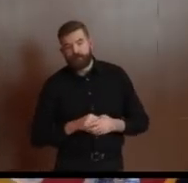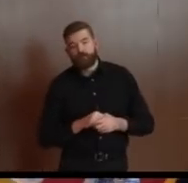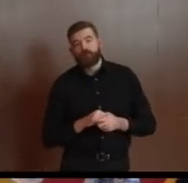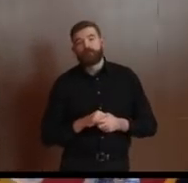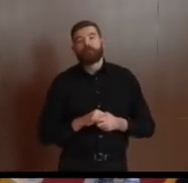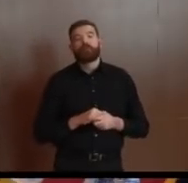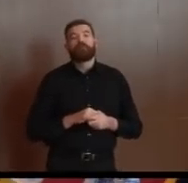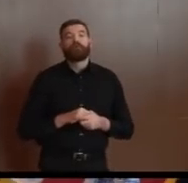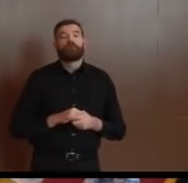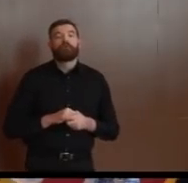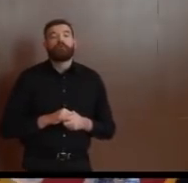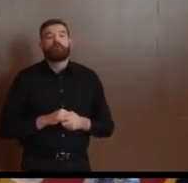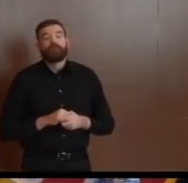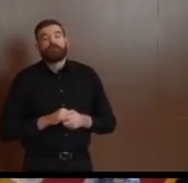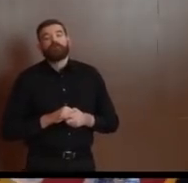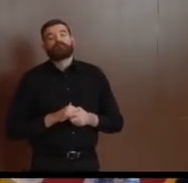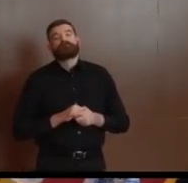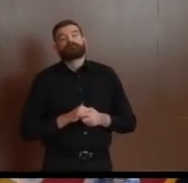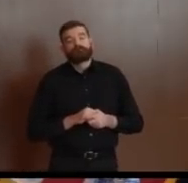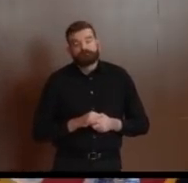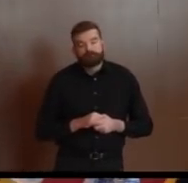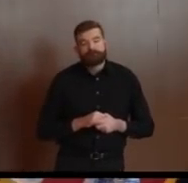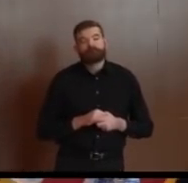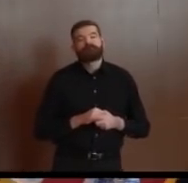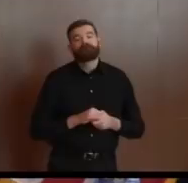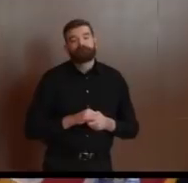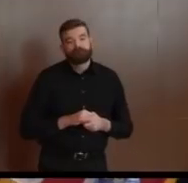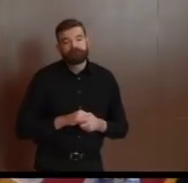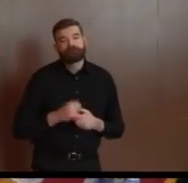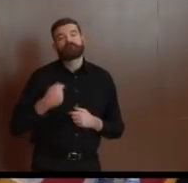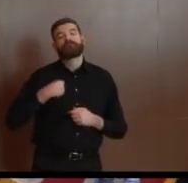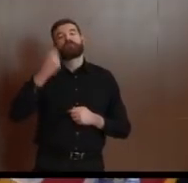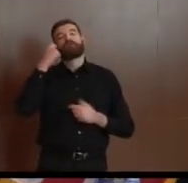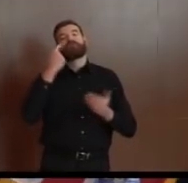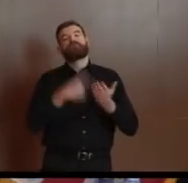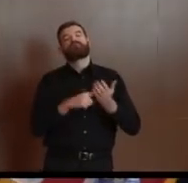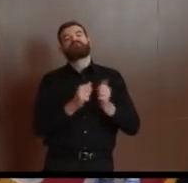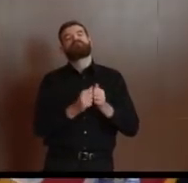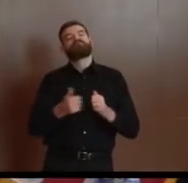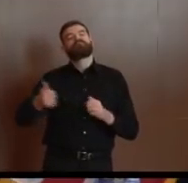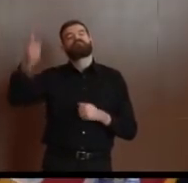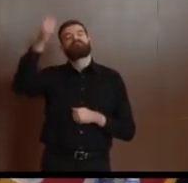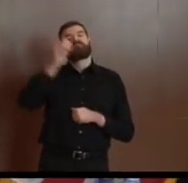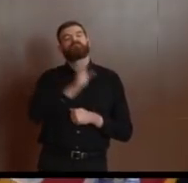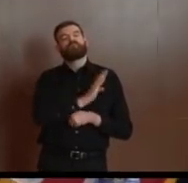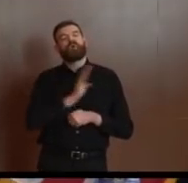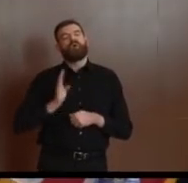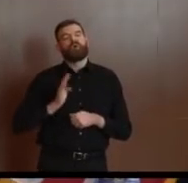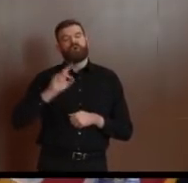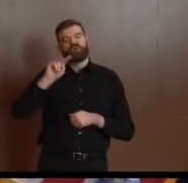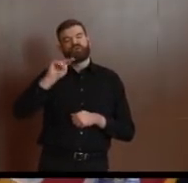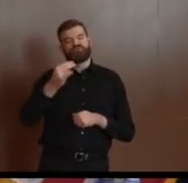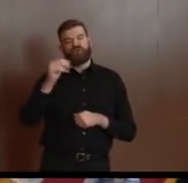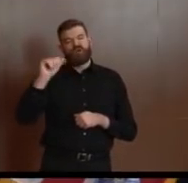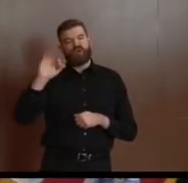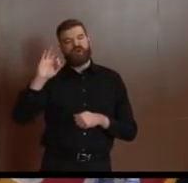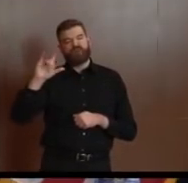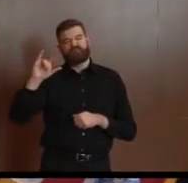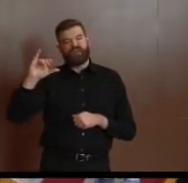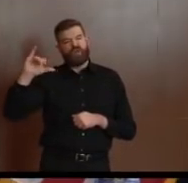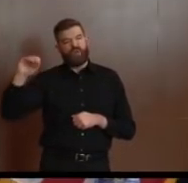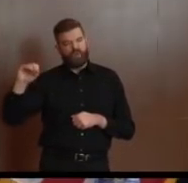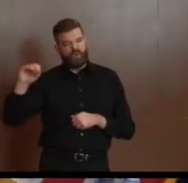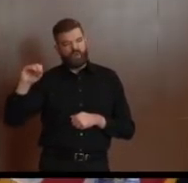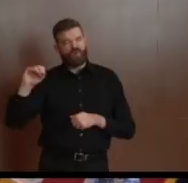off a call with the executive board of the New Jersey's AFL-CIO, and that includes a lot of retail worker representatives, and this,